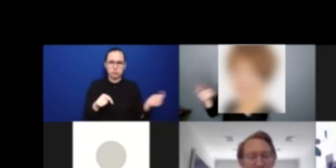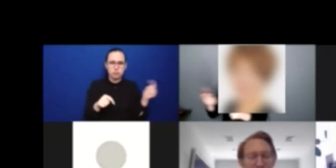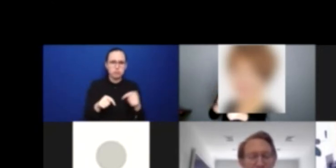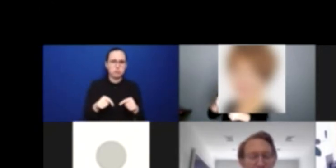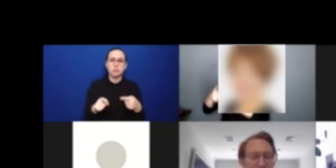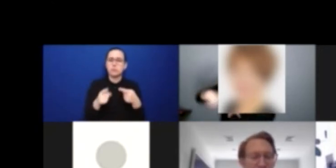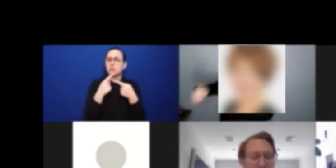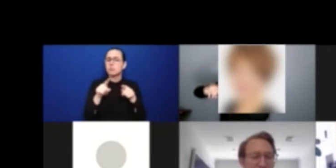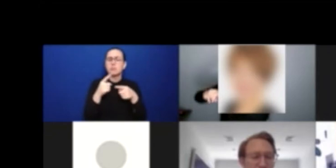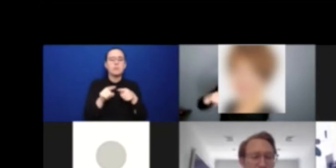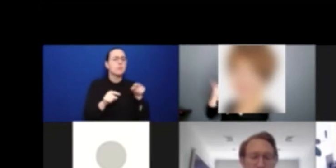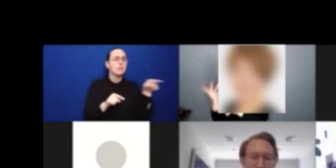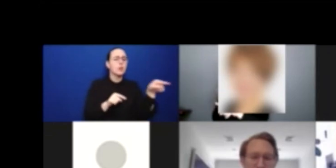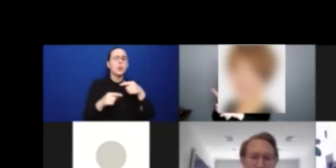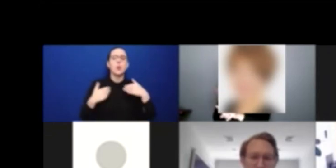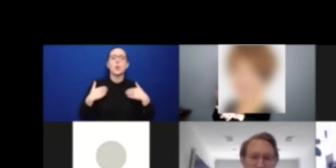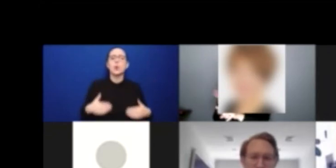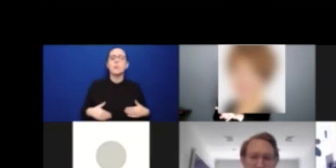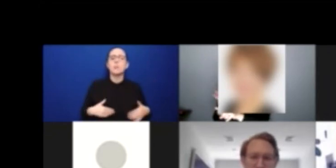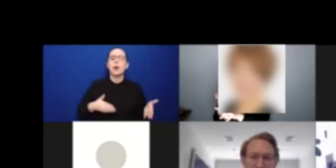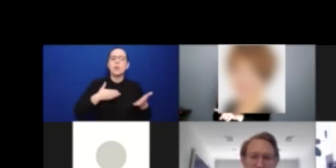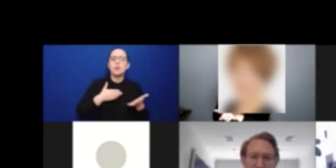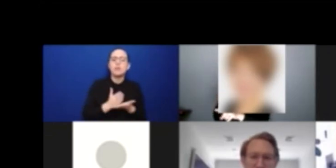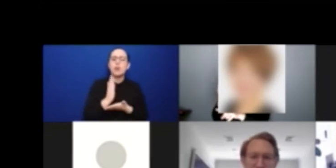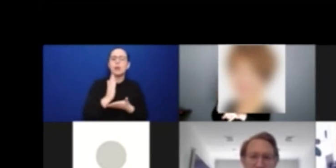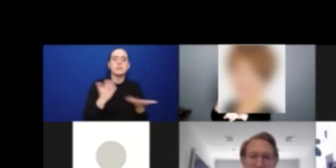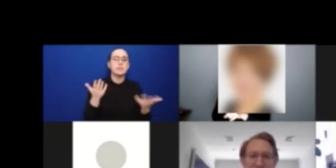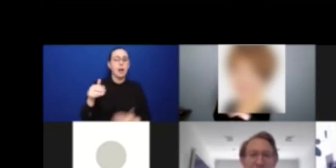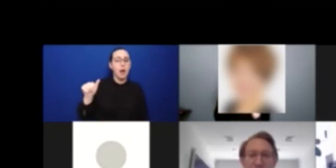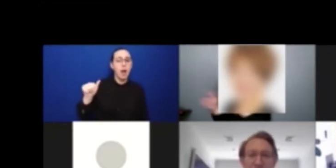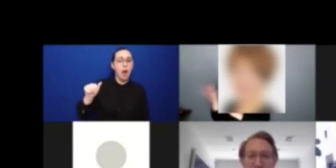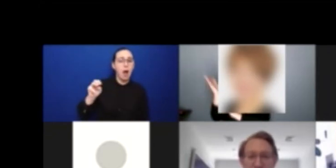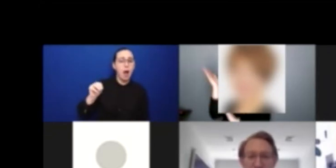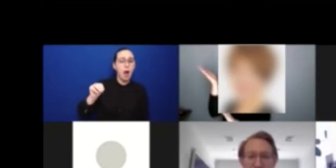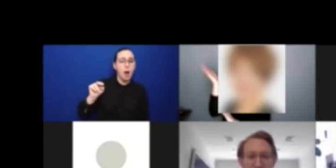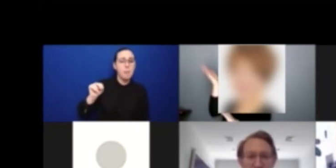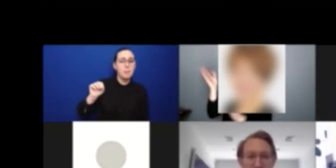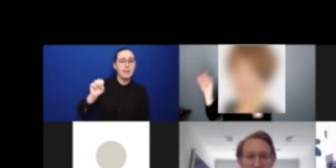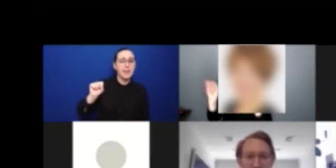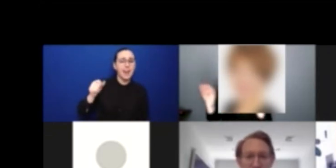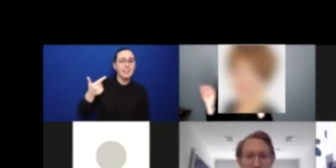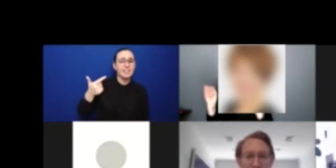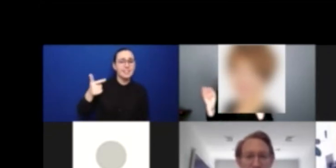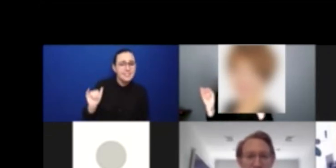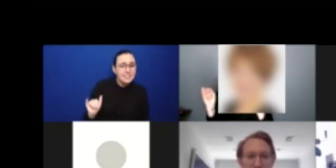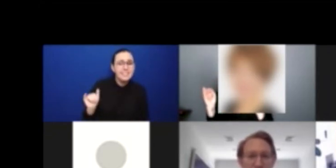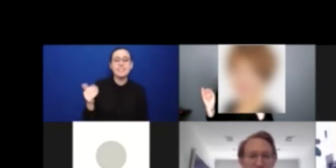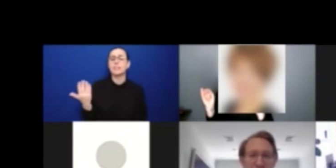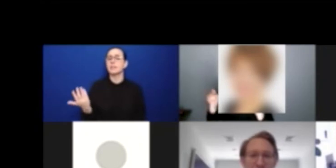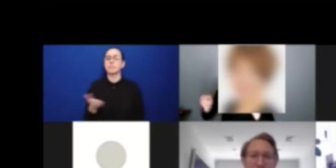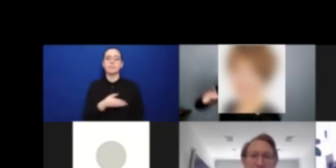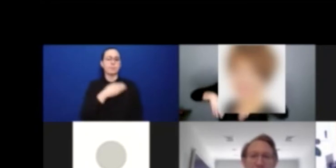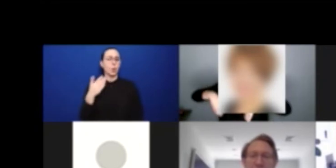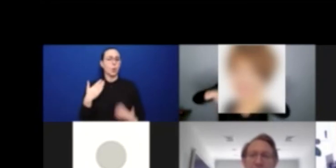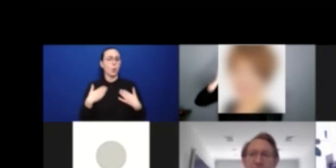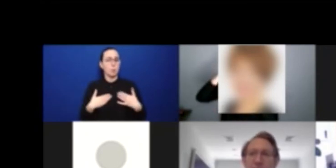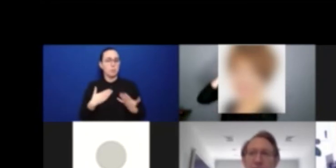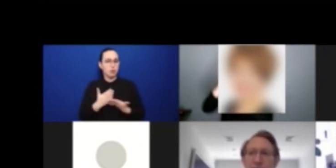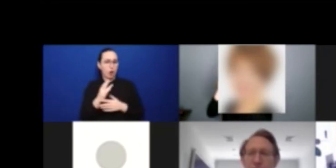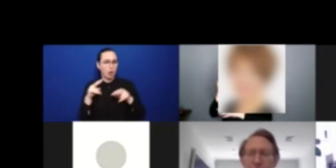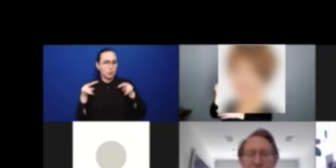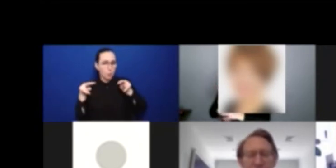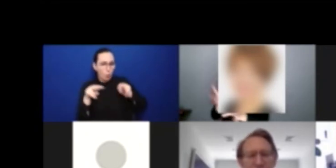have talking points. They hadn't considered disability as part of their mandate.